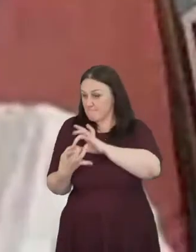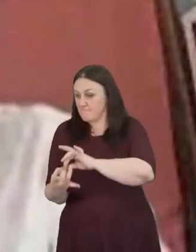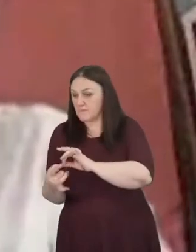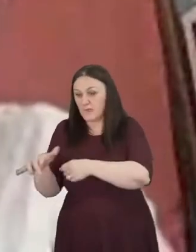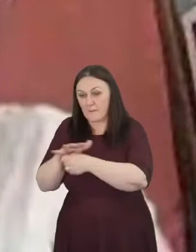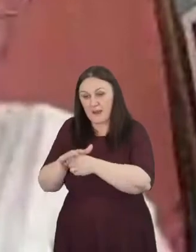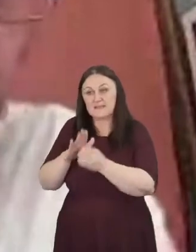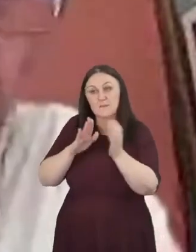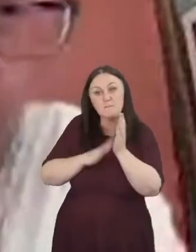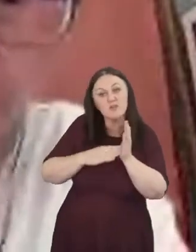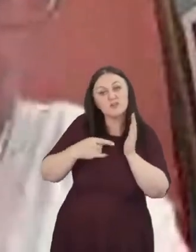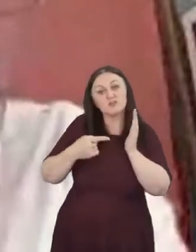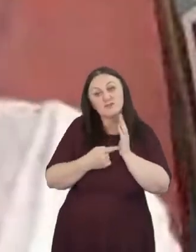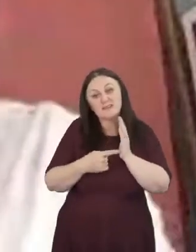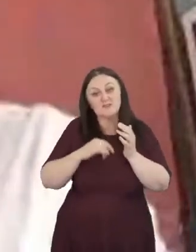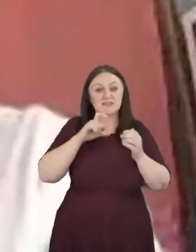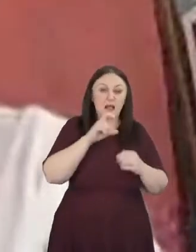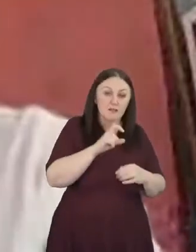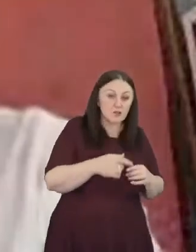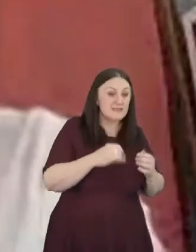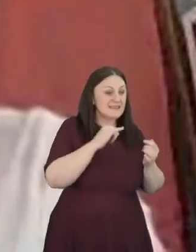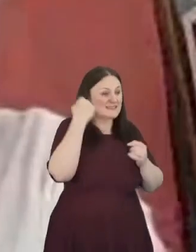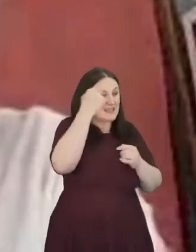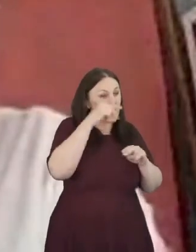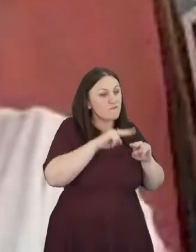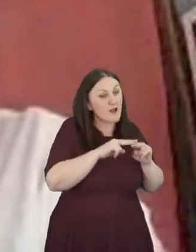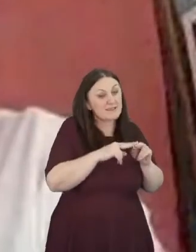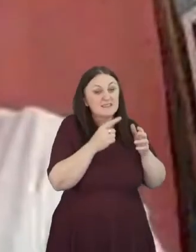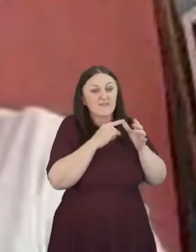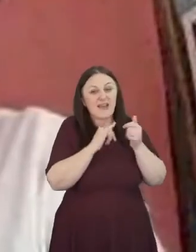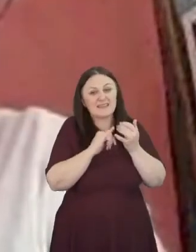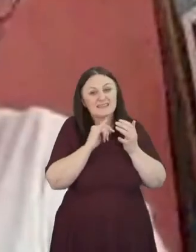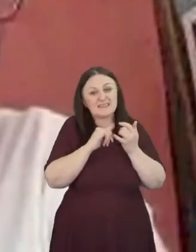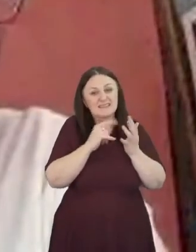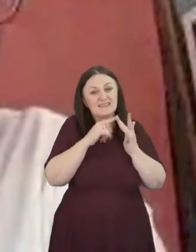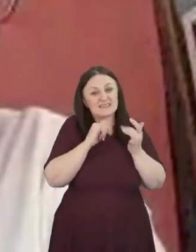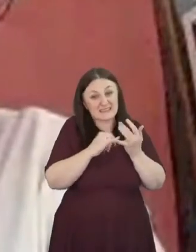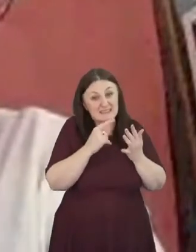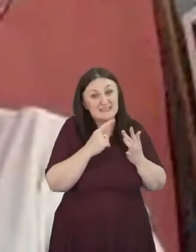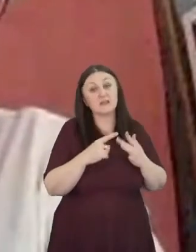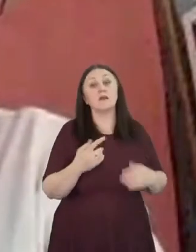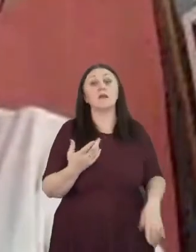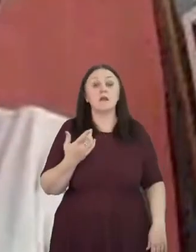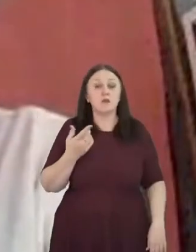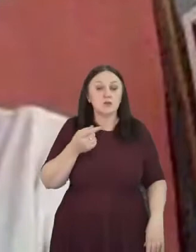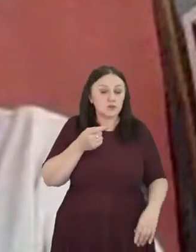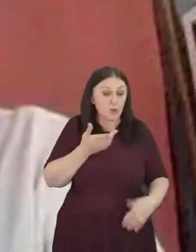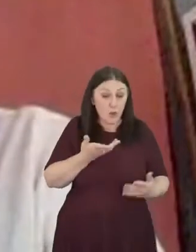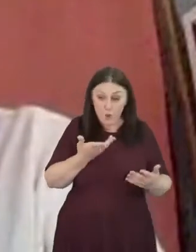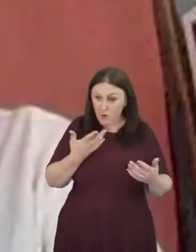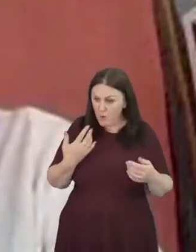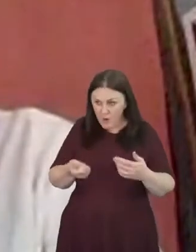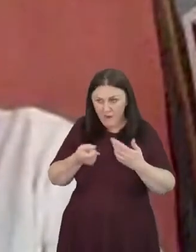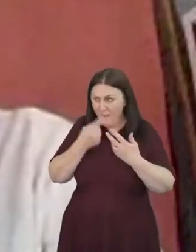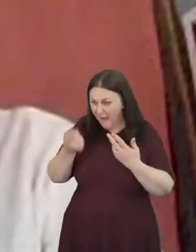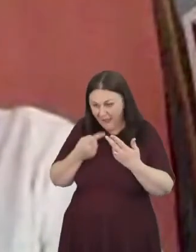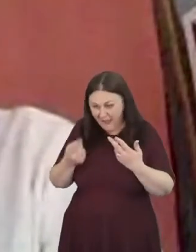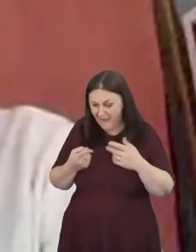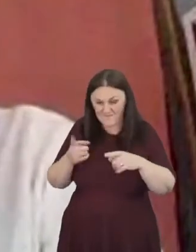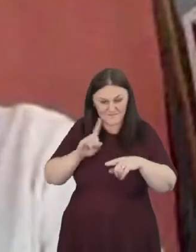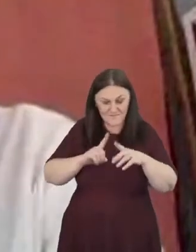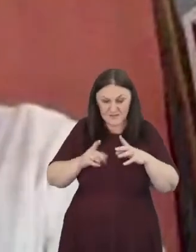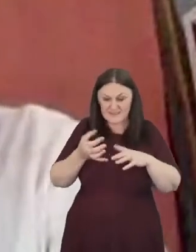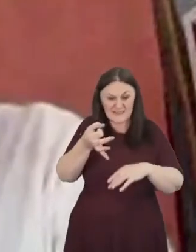theresa of calcutta you think of saint francis of assisi right um uh the the the towns that people